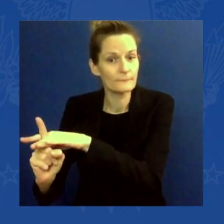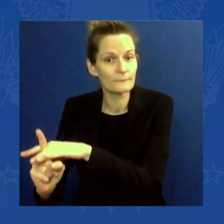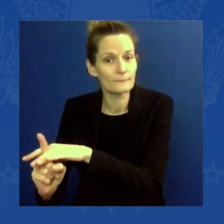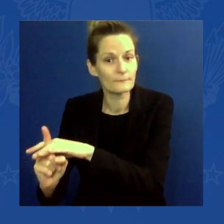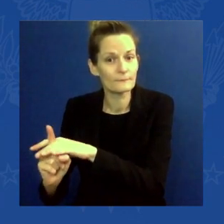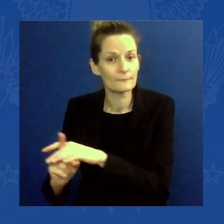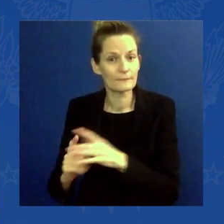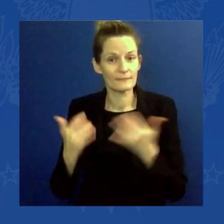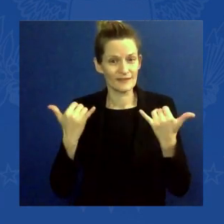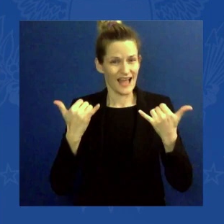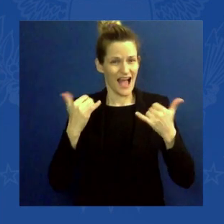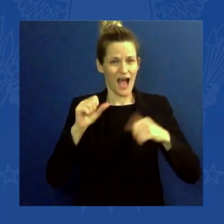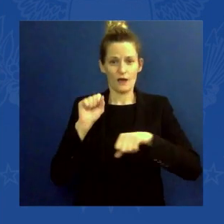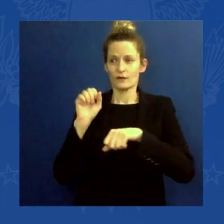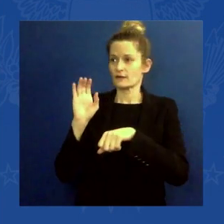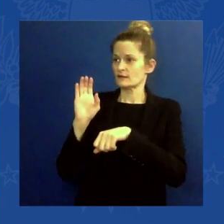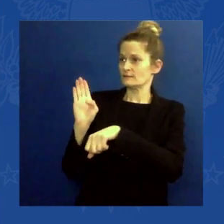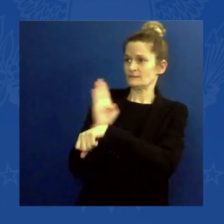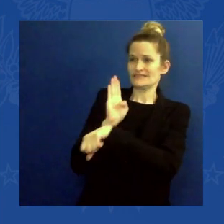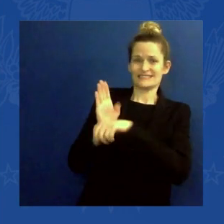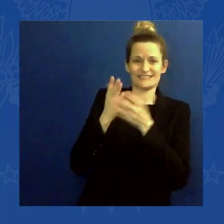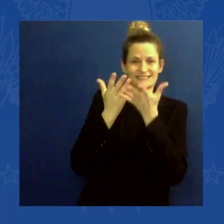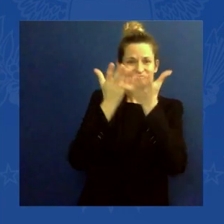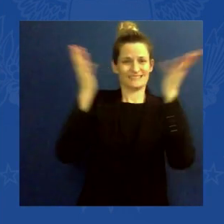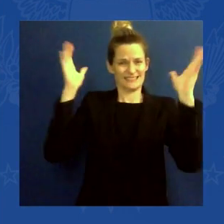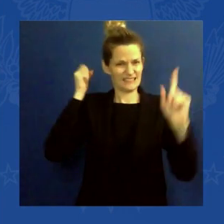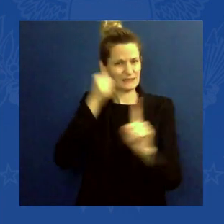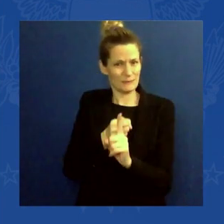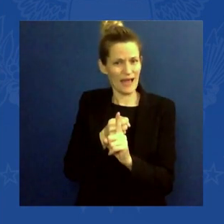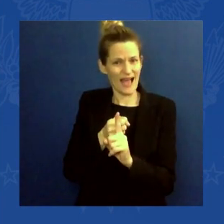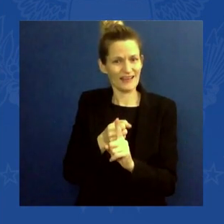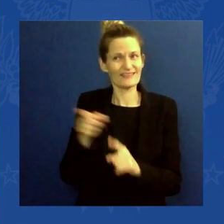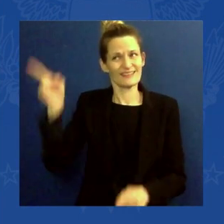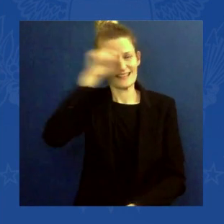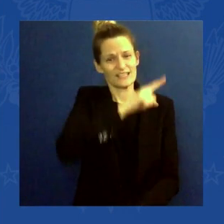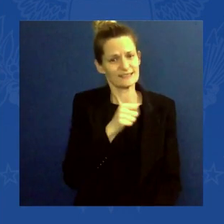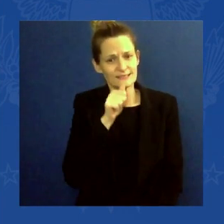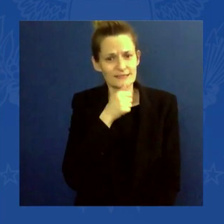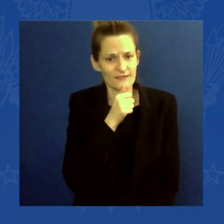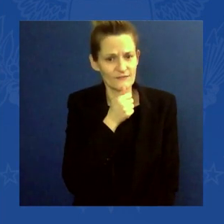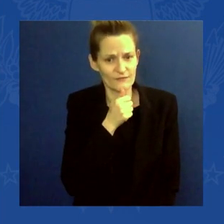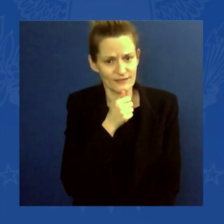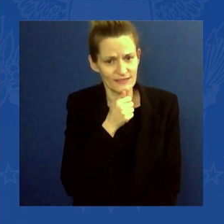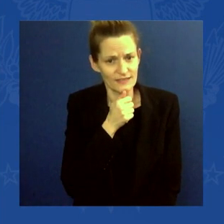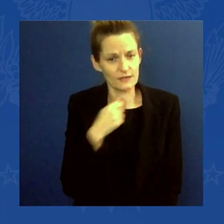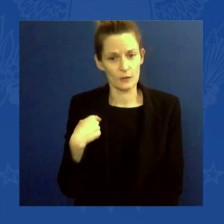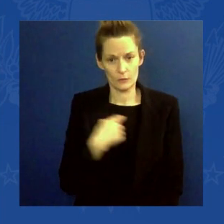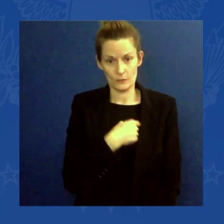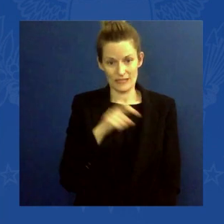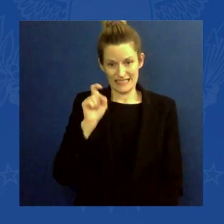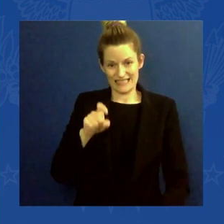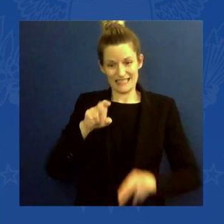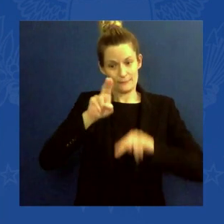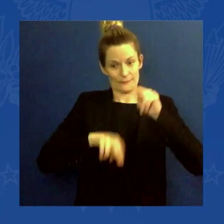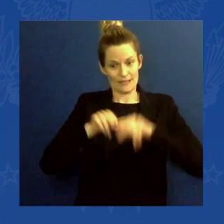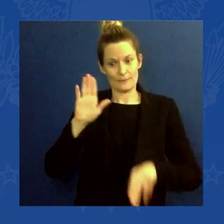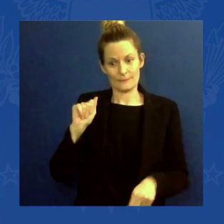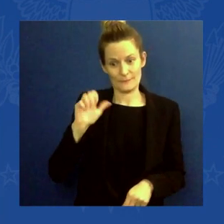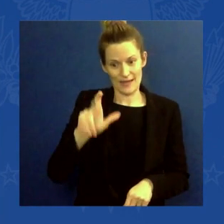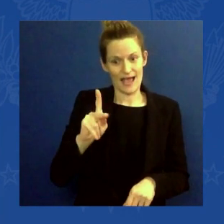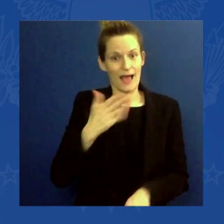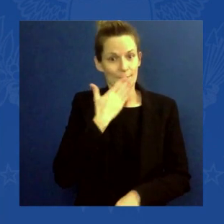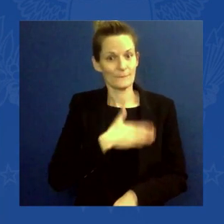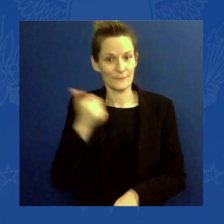boldly enough. We have to build back — and you've heard me say it a hundred times — not just build back, but build back better